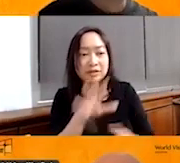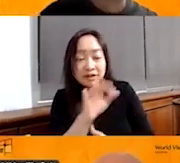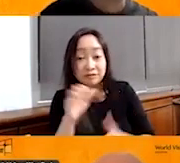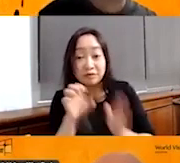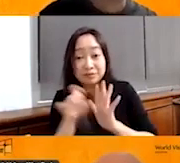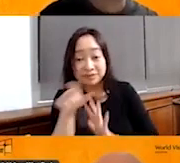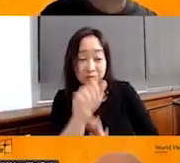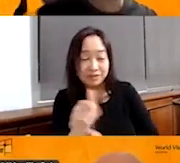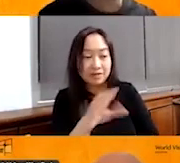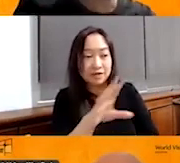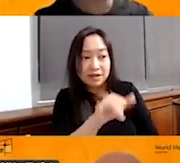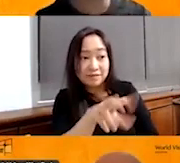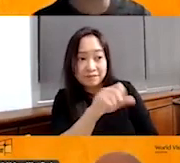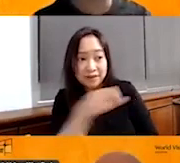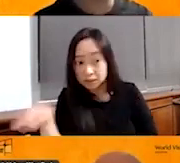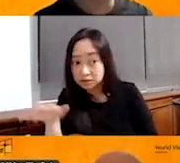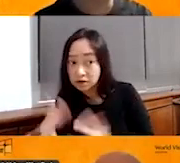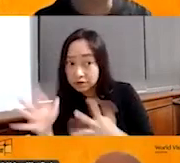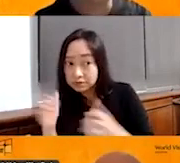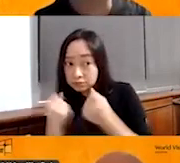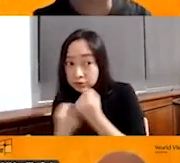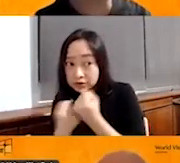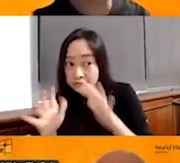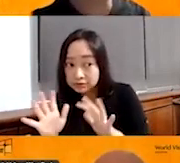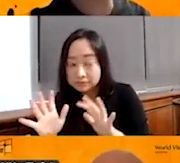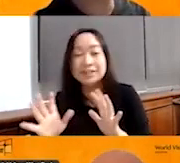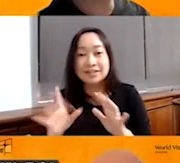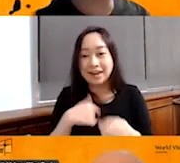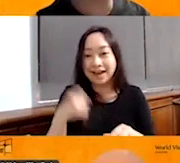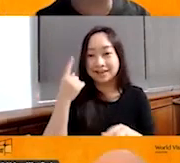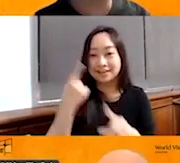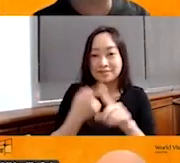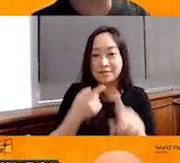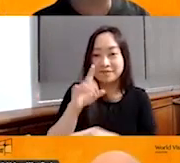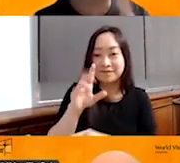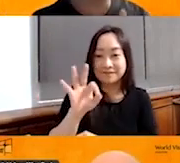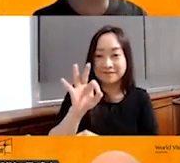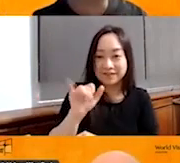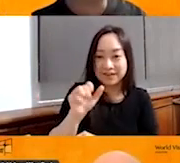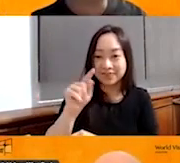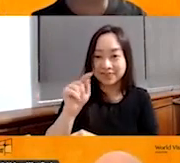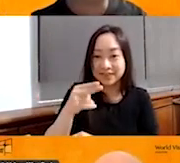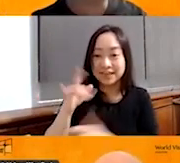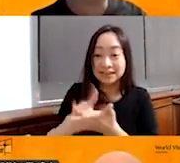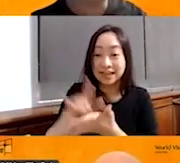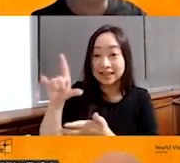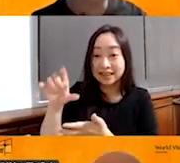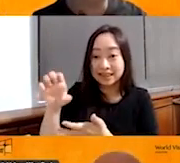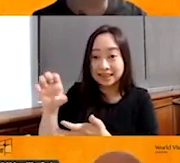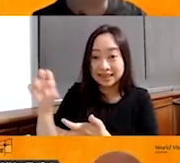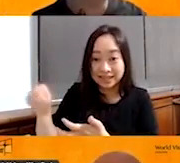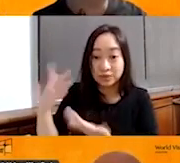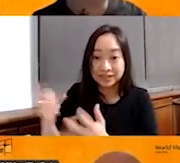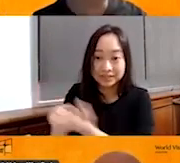is this child sponsored? And then I understand from faith that Lin is sponsored, but she's got two sisters, is it? Jory